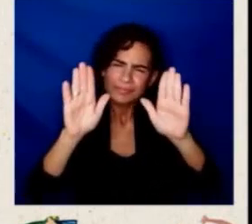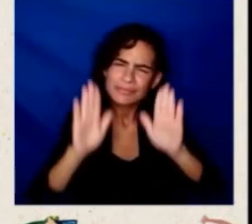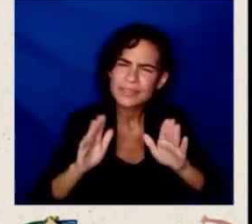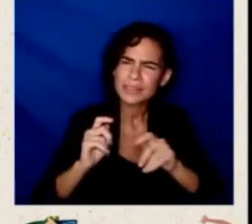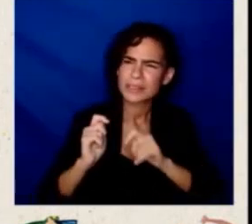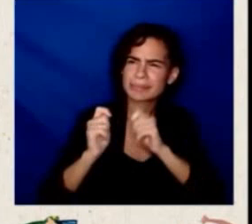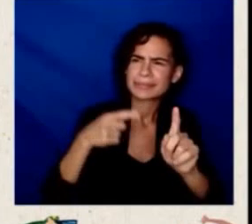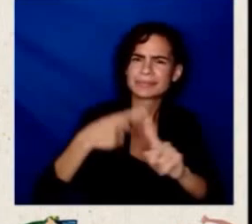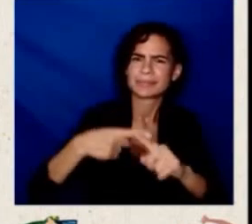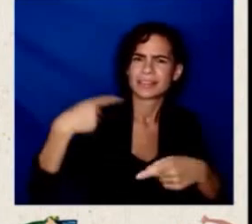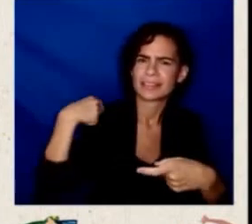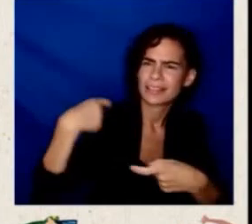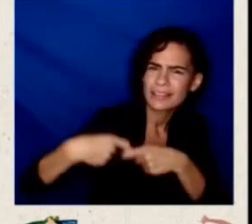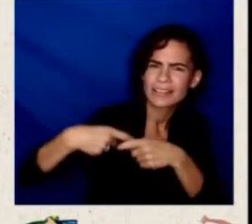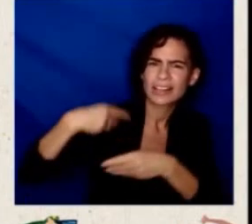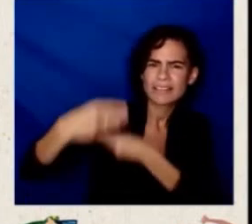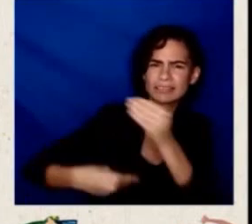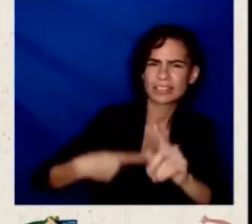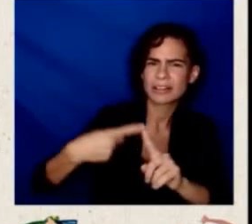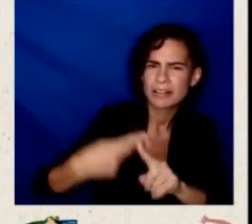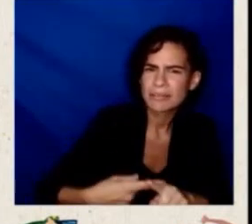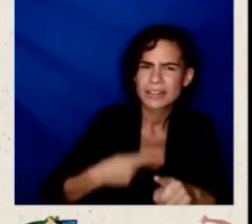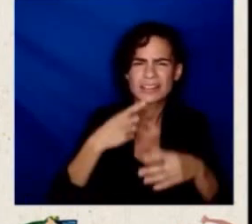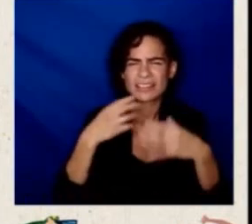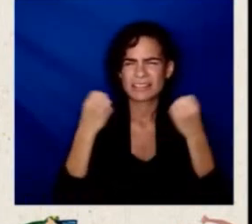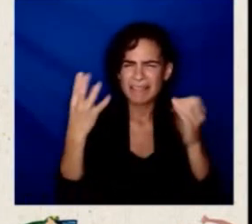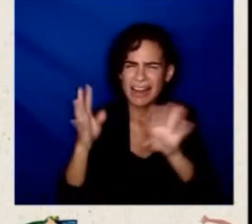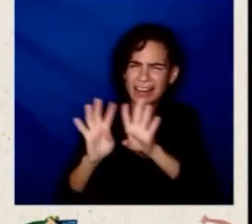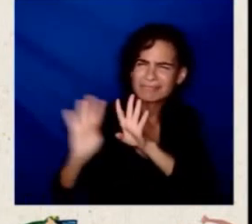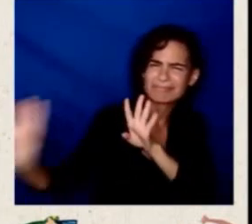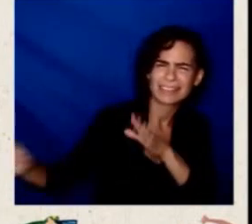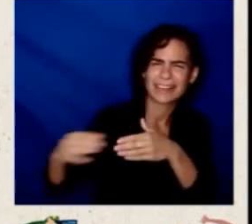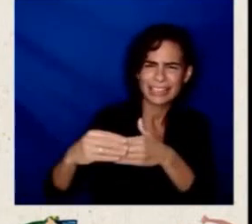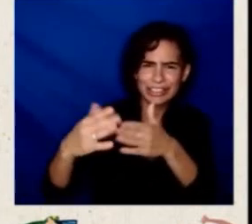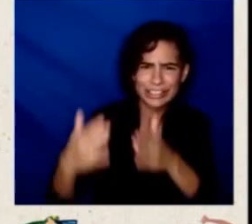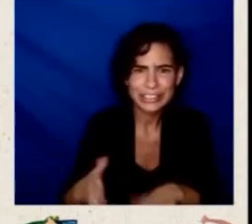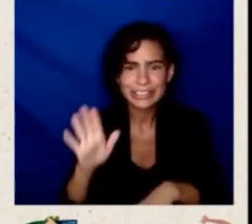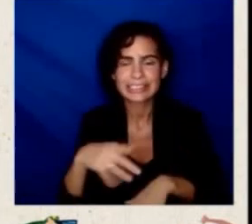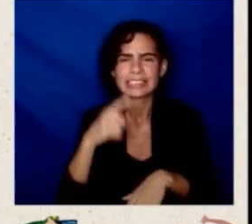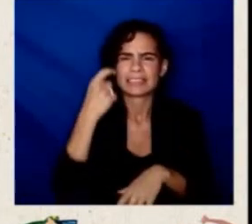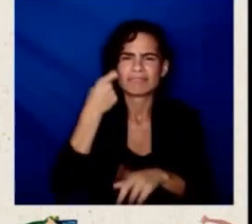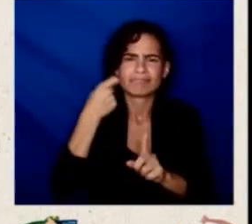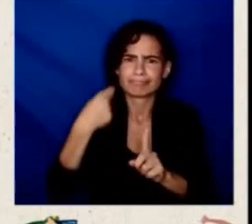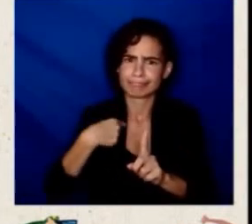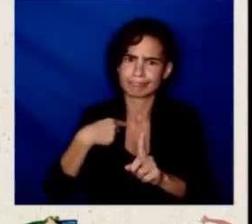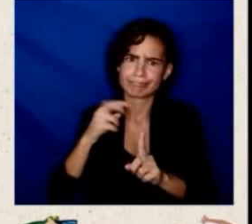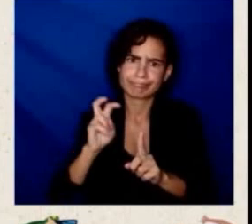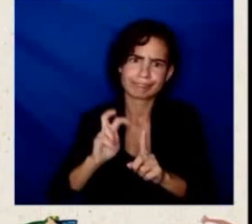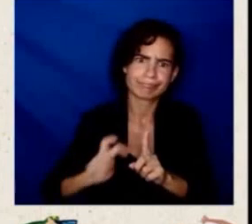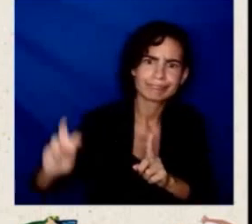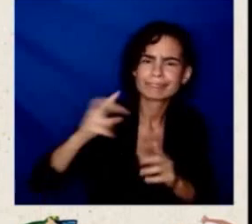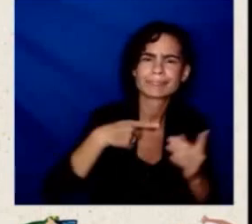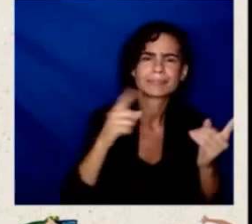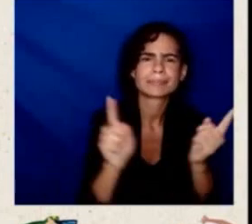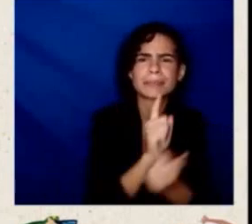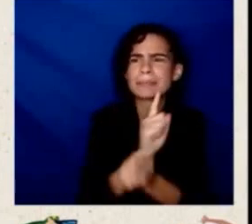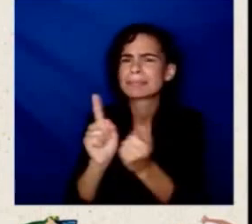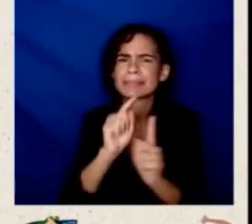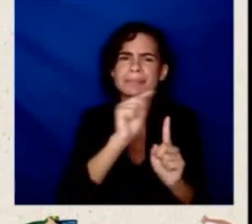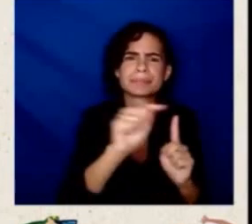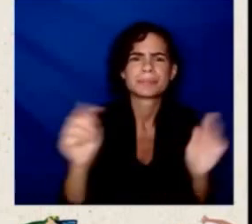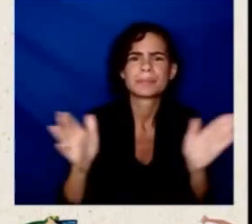that, you know, recently in my travels as we're celebrating small businesses and speaking to some of these great entrepreneurs,